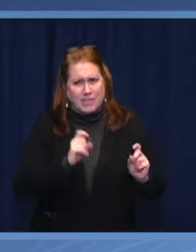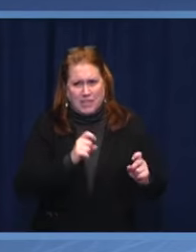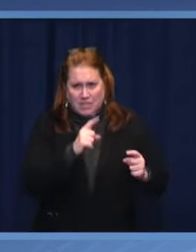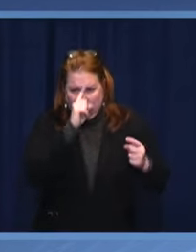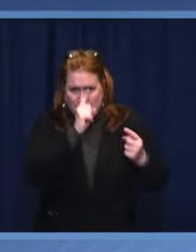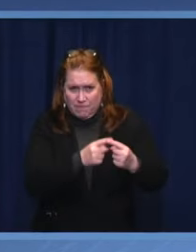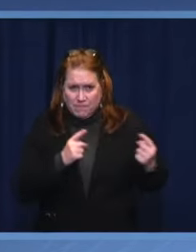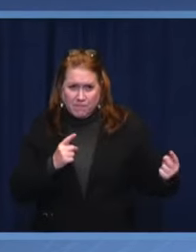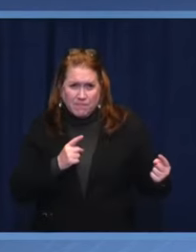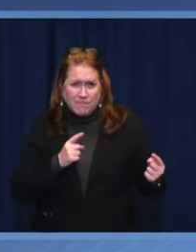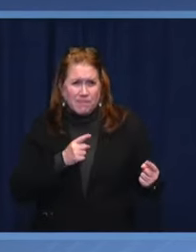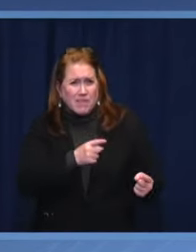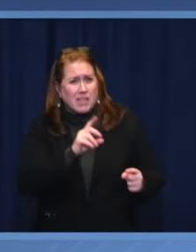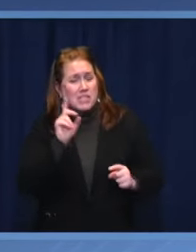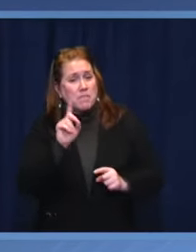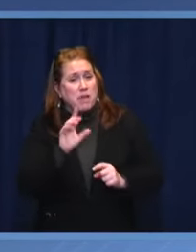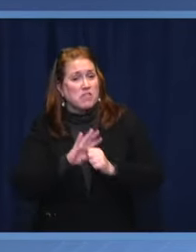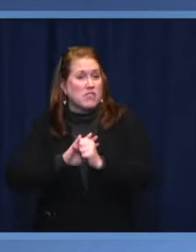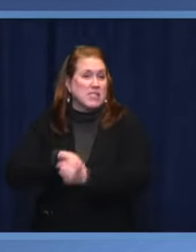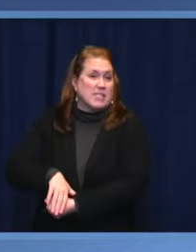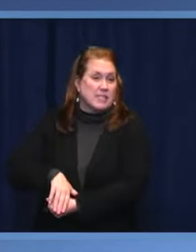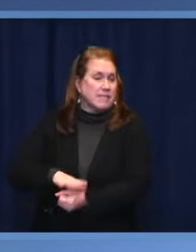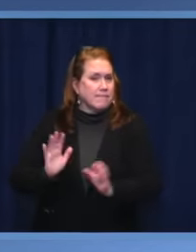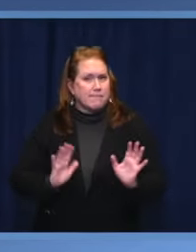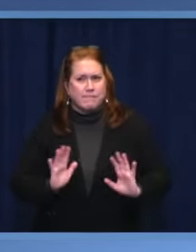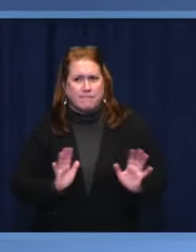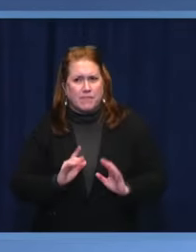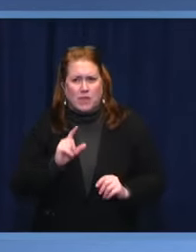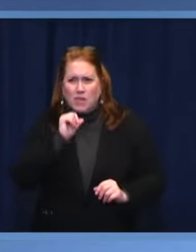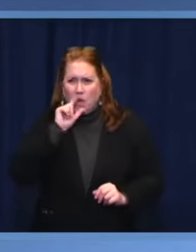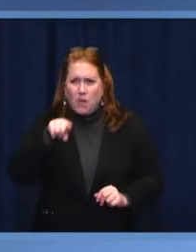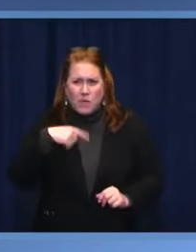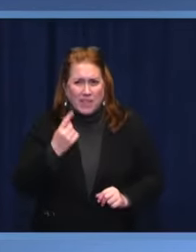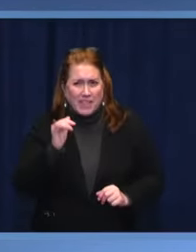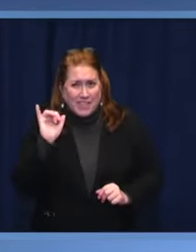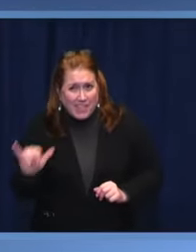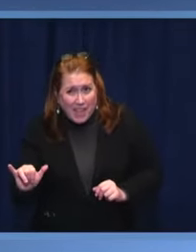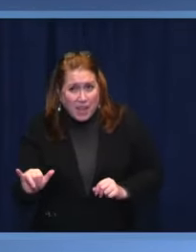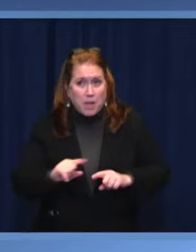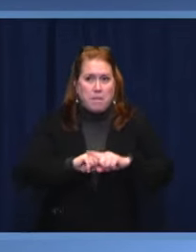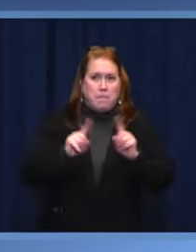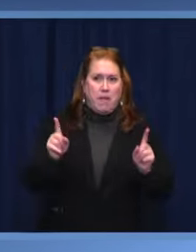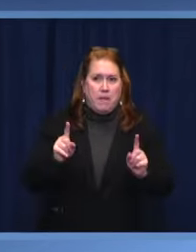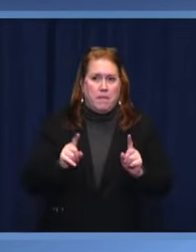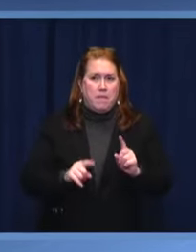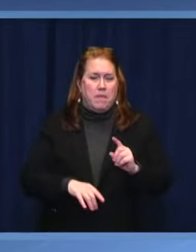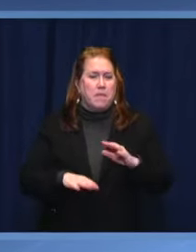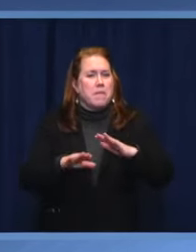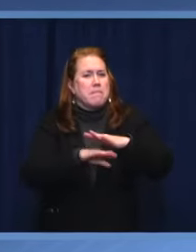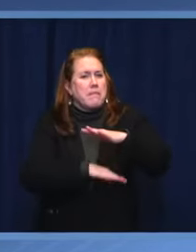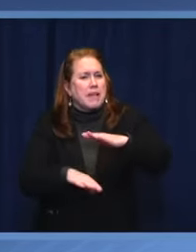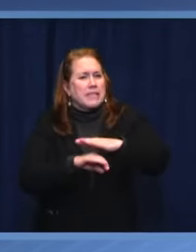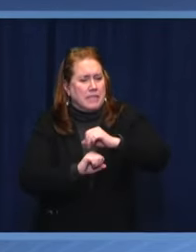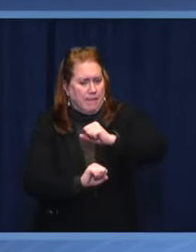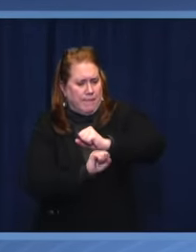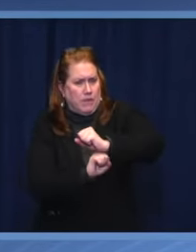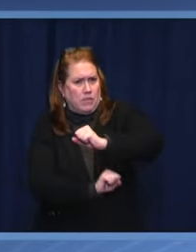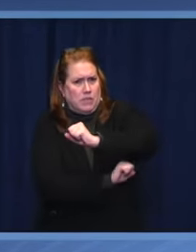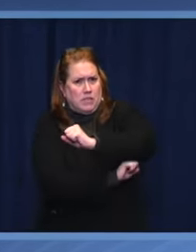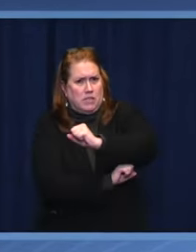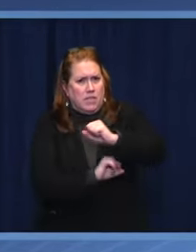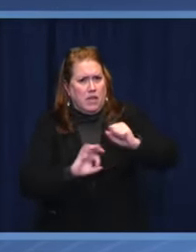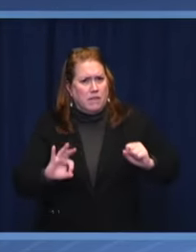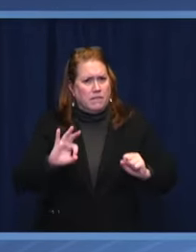must lose. And only this can be the basis of true security for